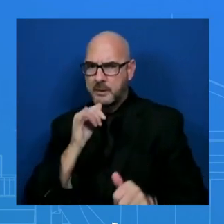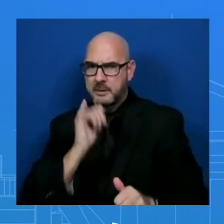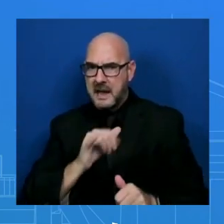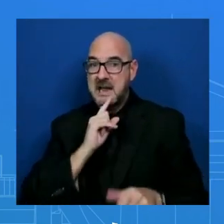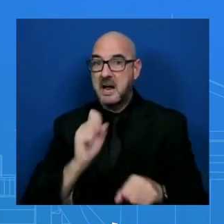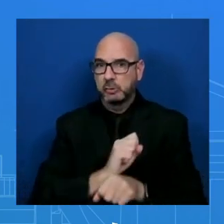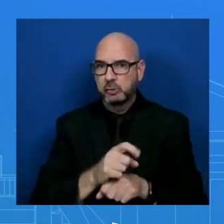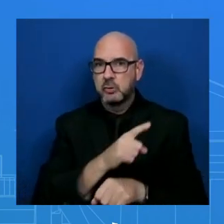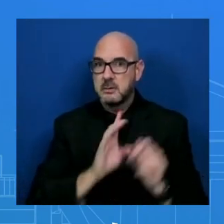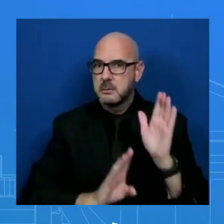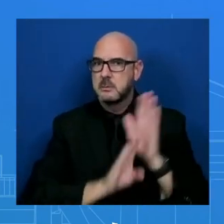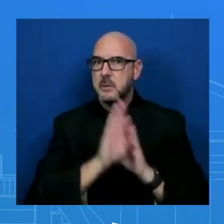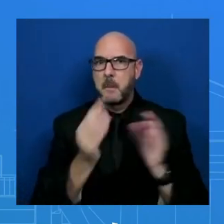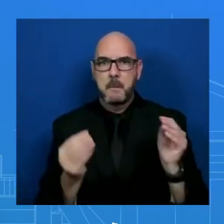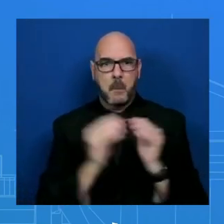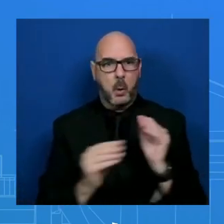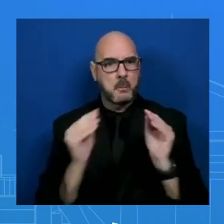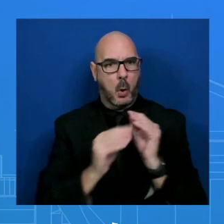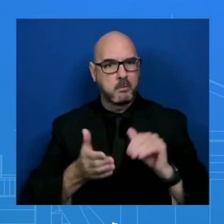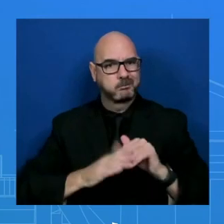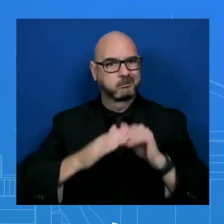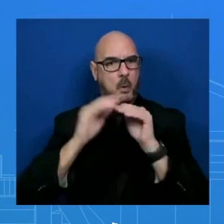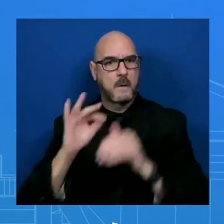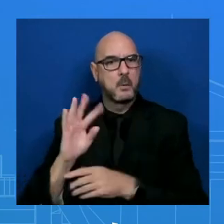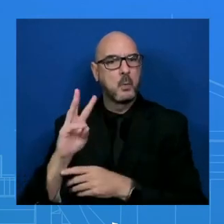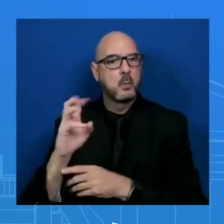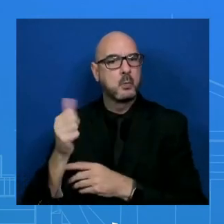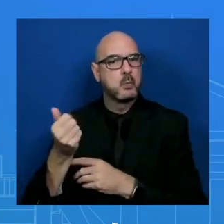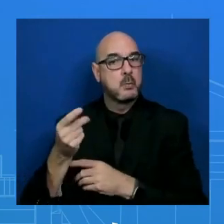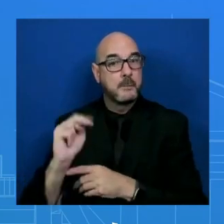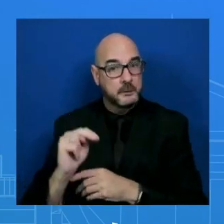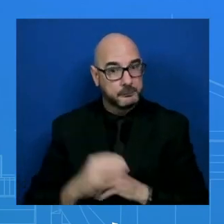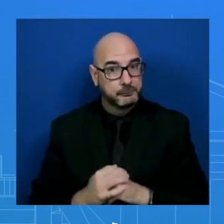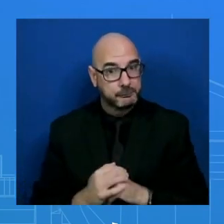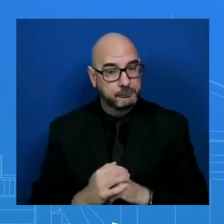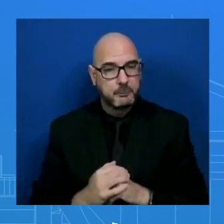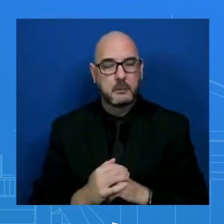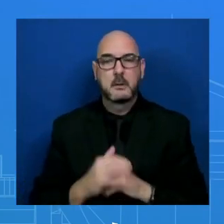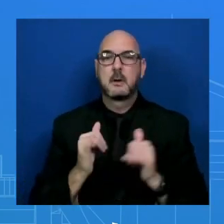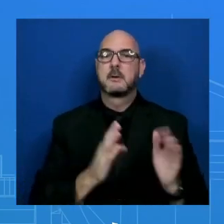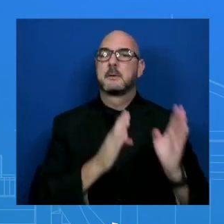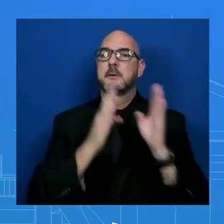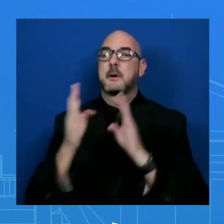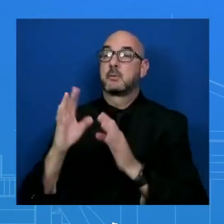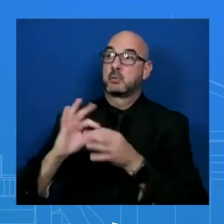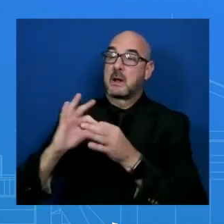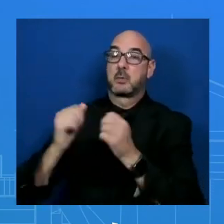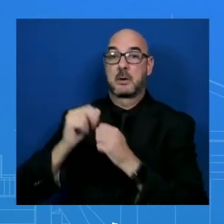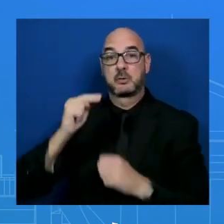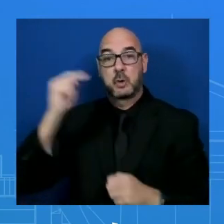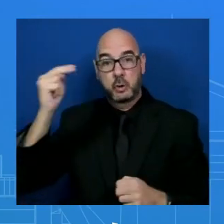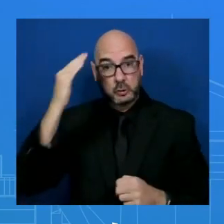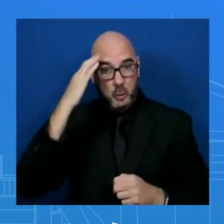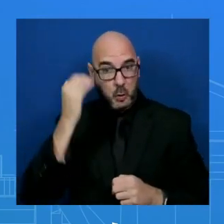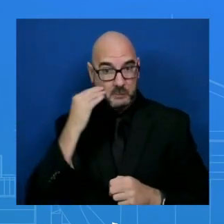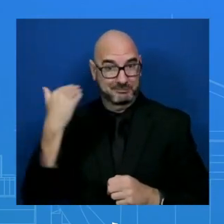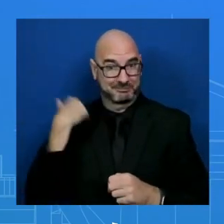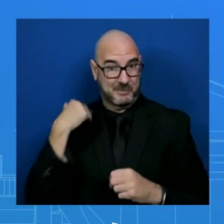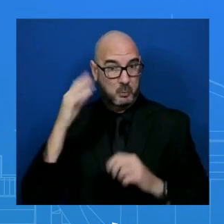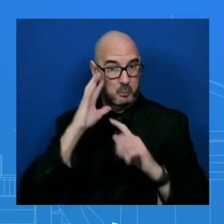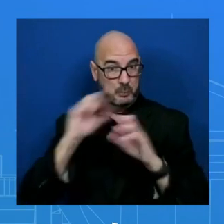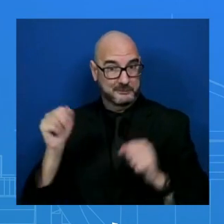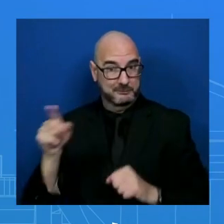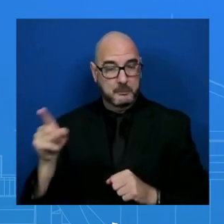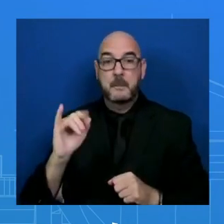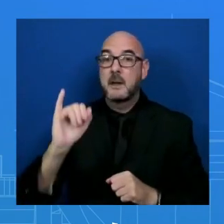about every day. And finally, with respect to North Korea, the previous administration believed that if it simply engaged in summit